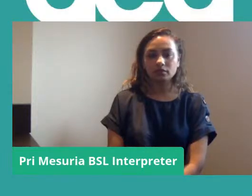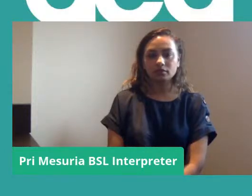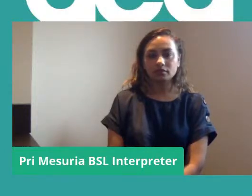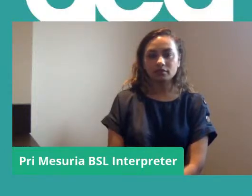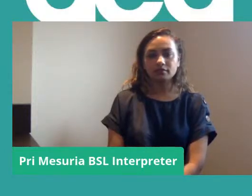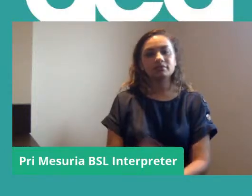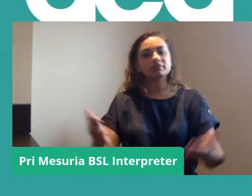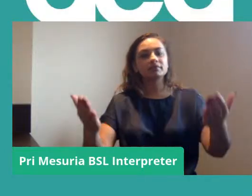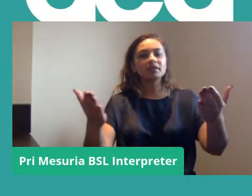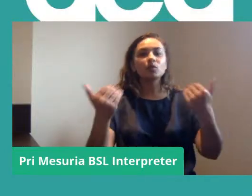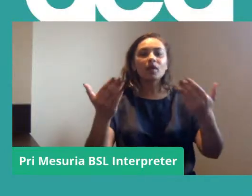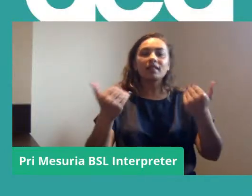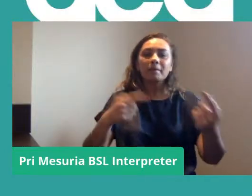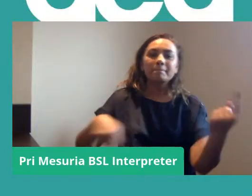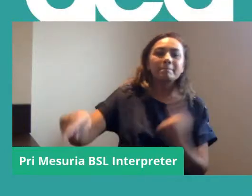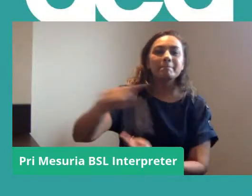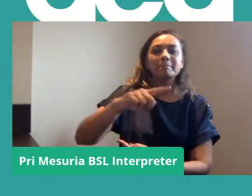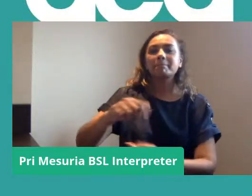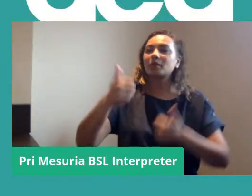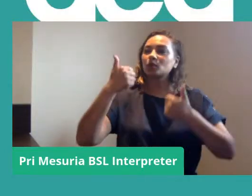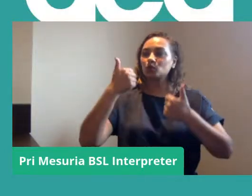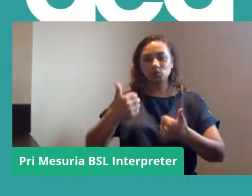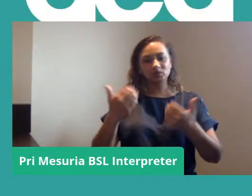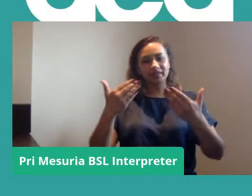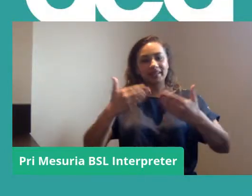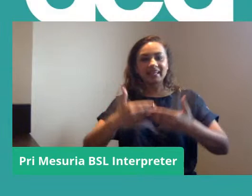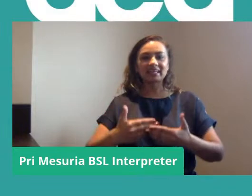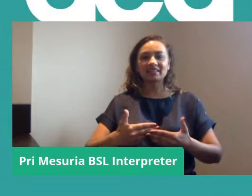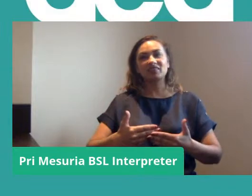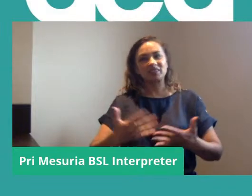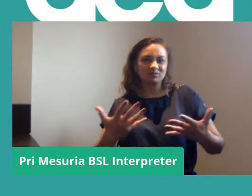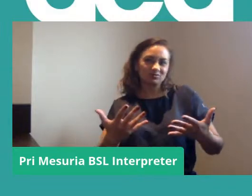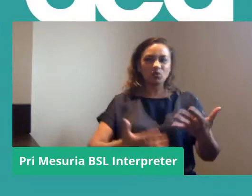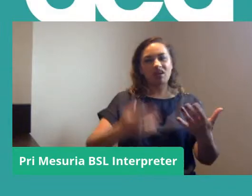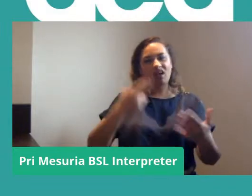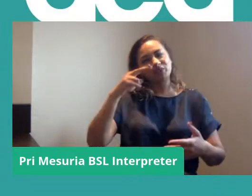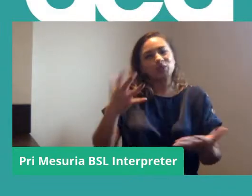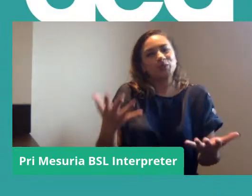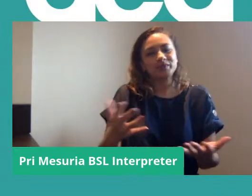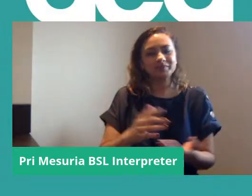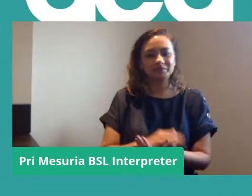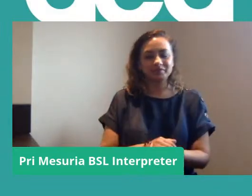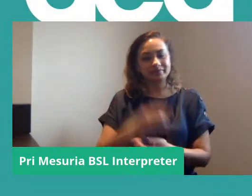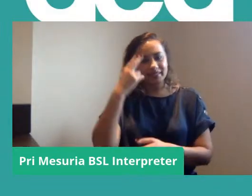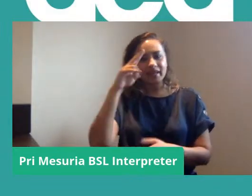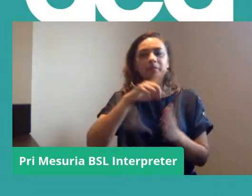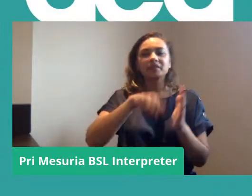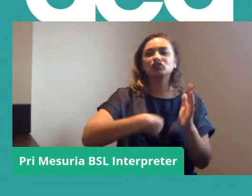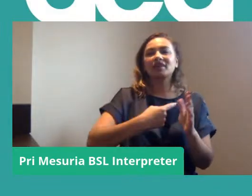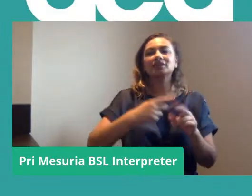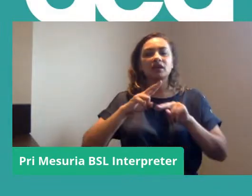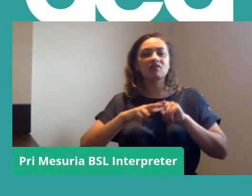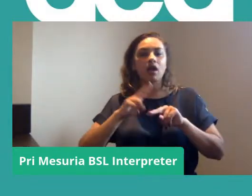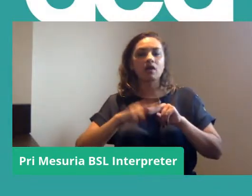Welcome, everyone. Good evening slash afternoon. My name is Janet Farrar. I'm President-Elect